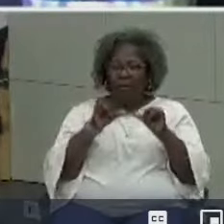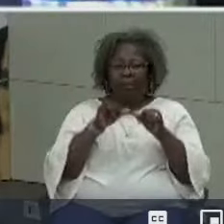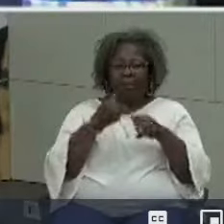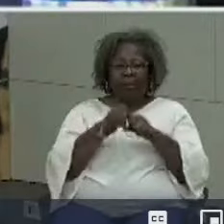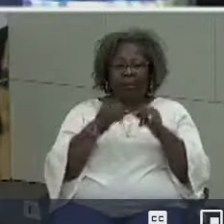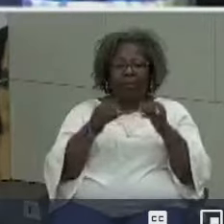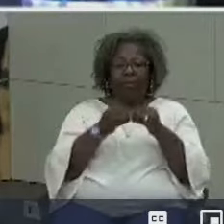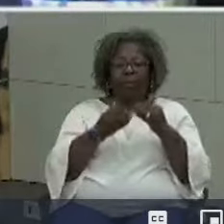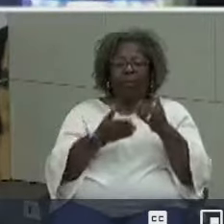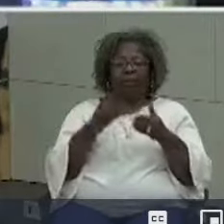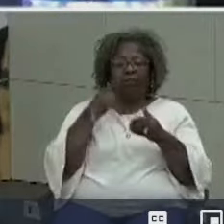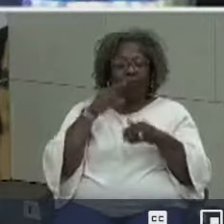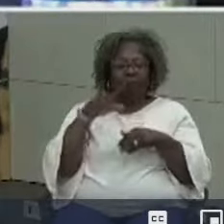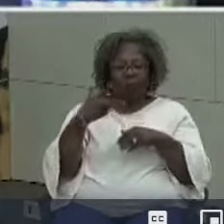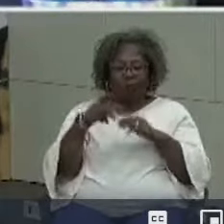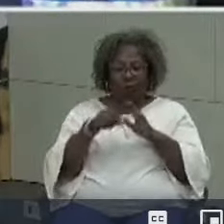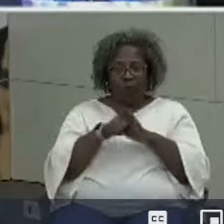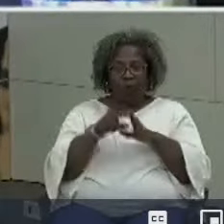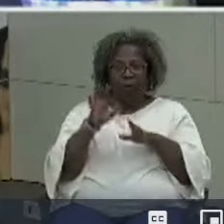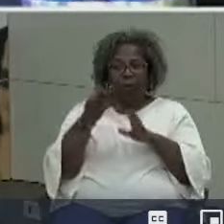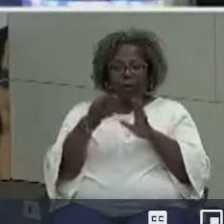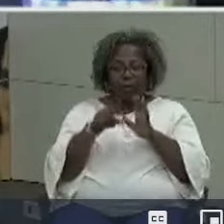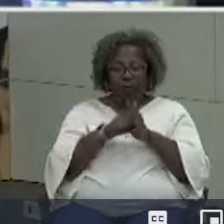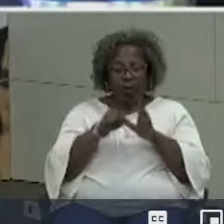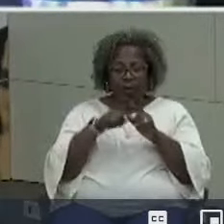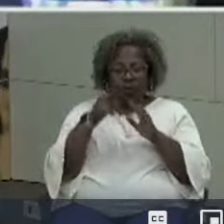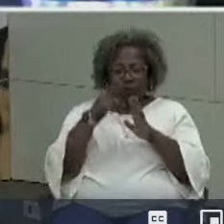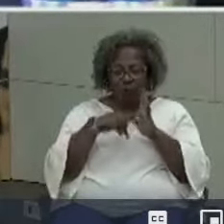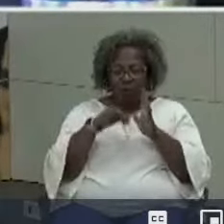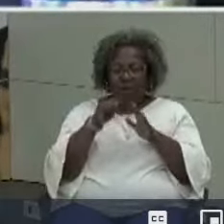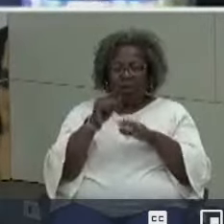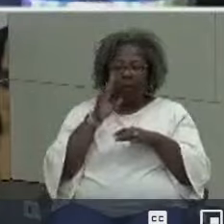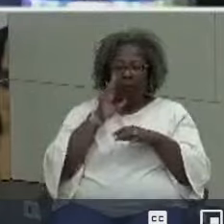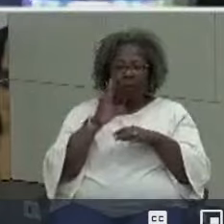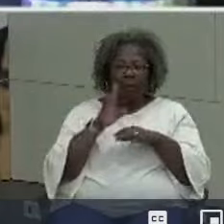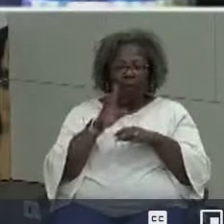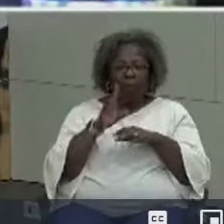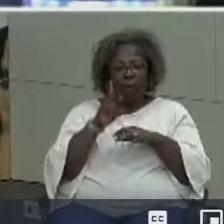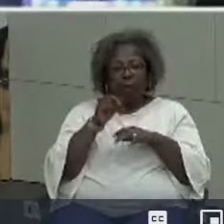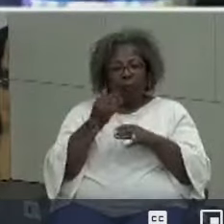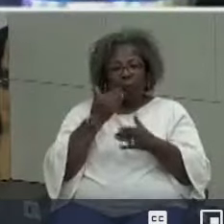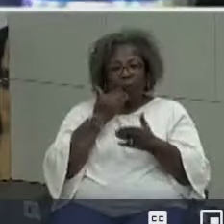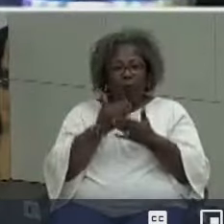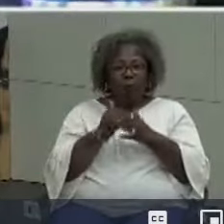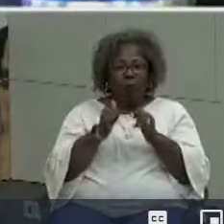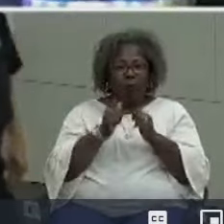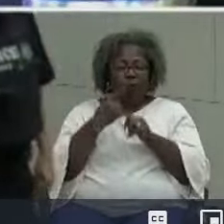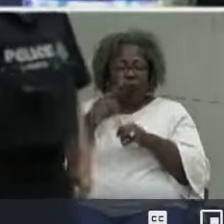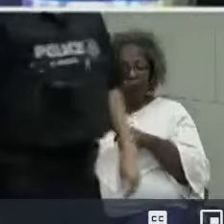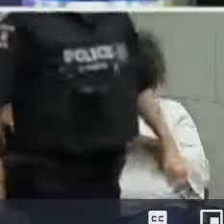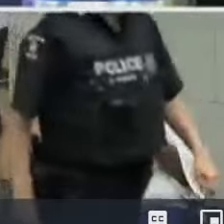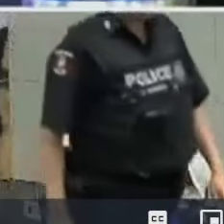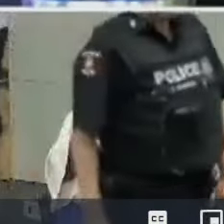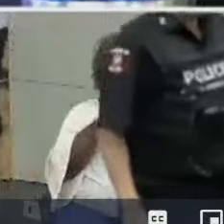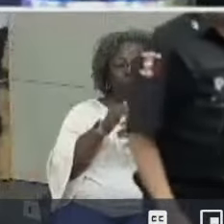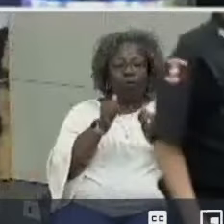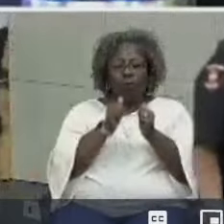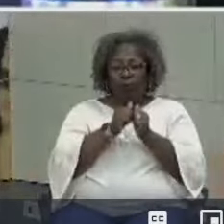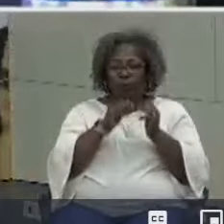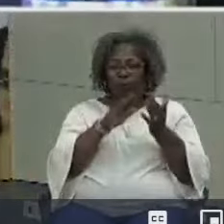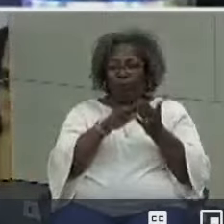makes it easy for a third grader or a ninth grader to read it um it'll it'll do well for us to share with the community